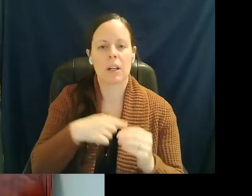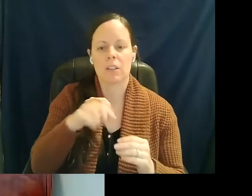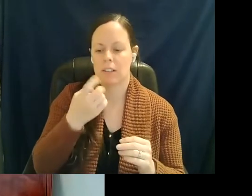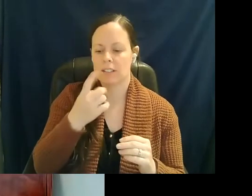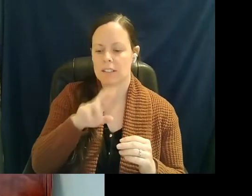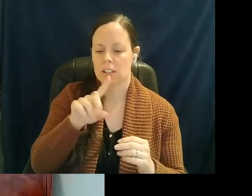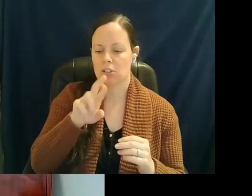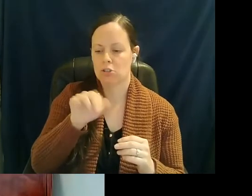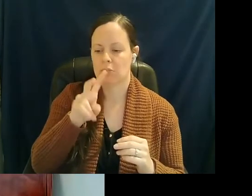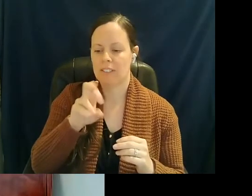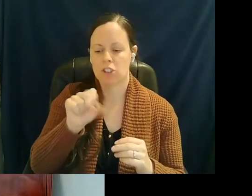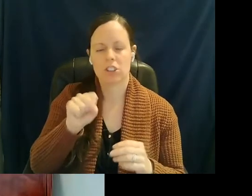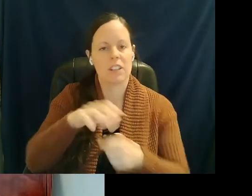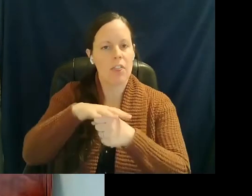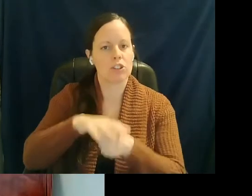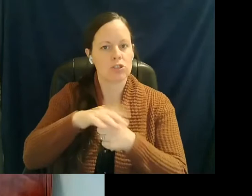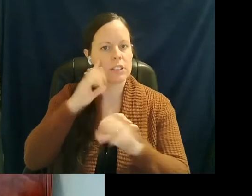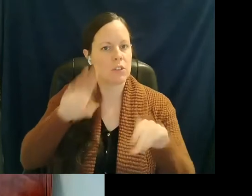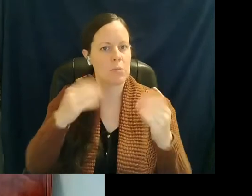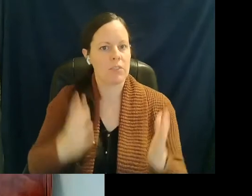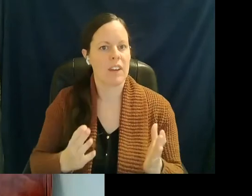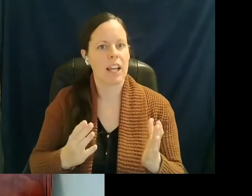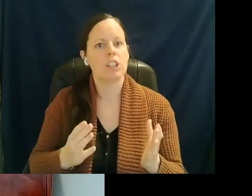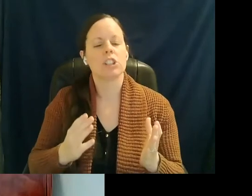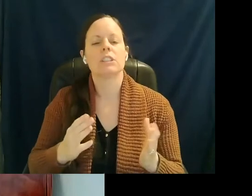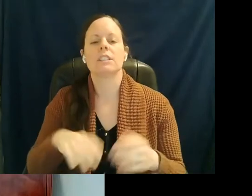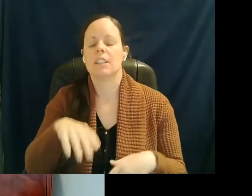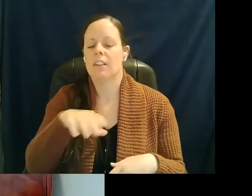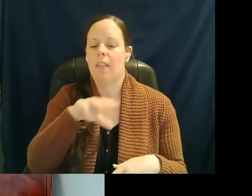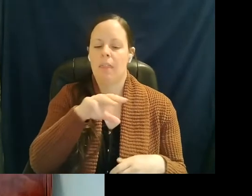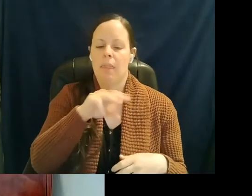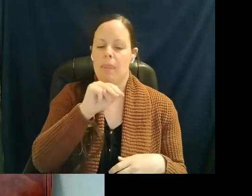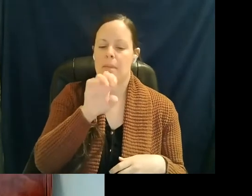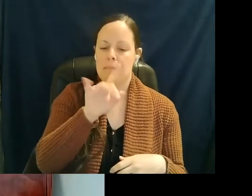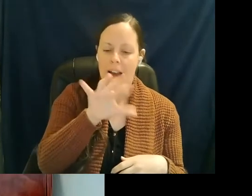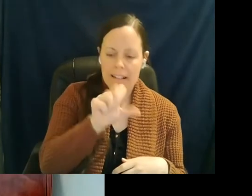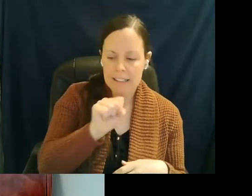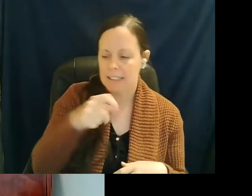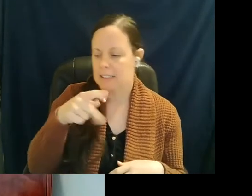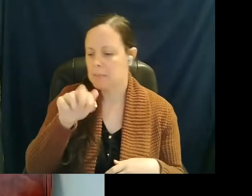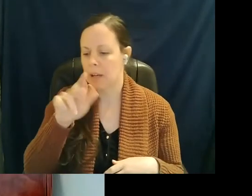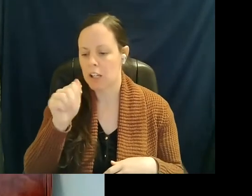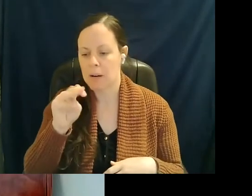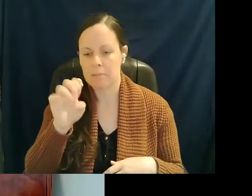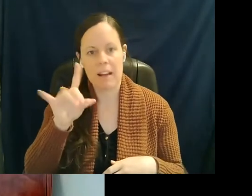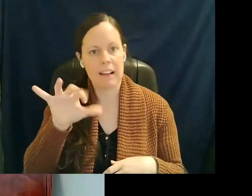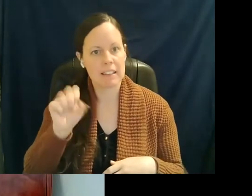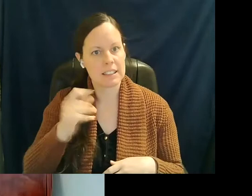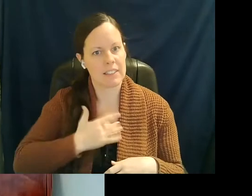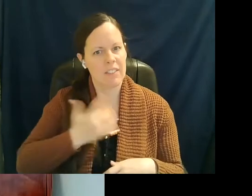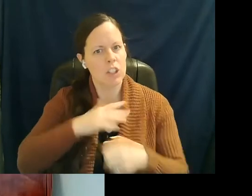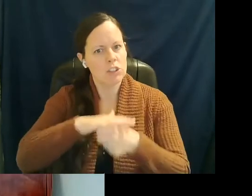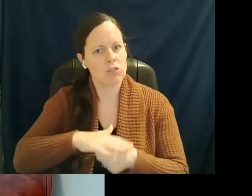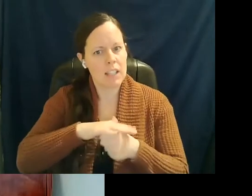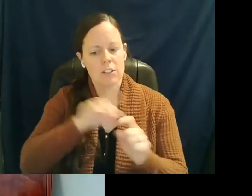on the providers, the paramedics, the medics, they get stressed, you know, they, and they go home and they worry about their loved ones